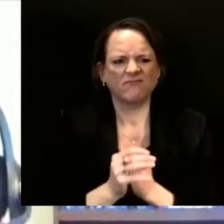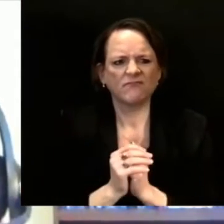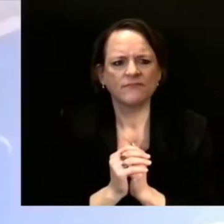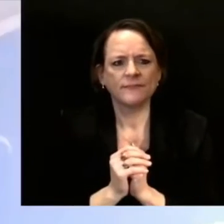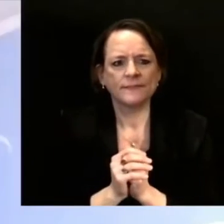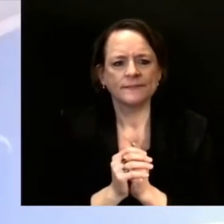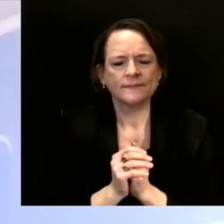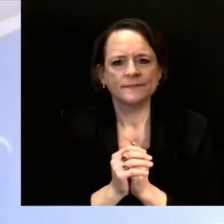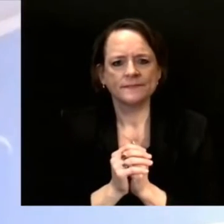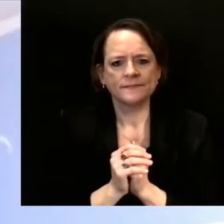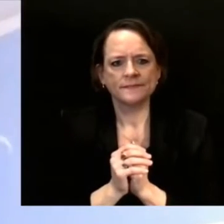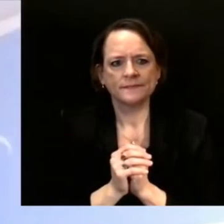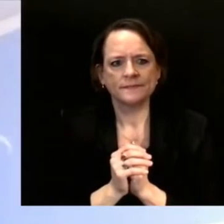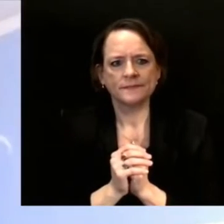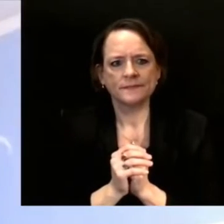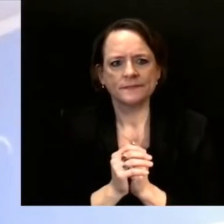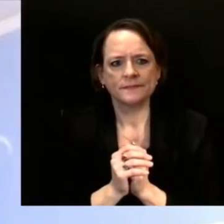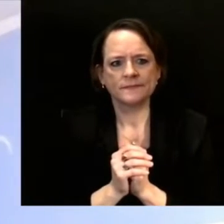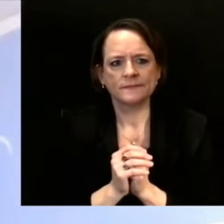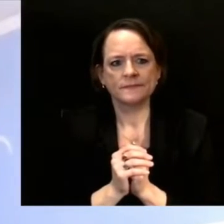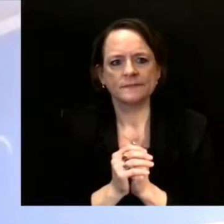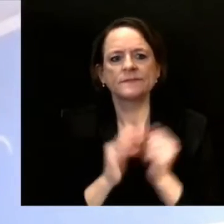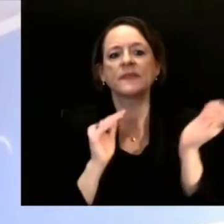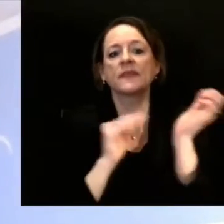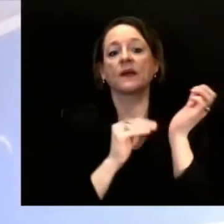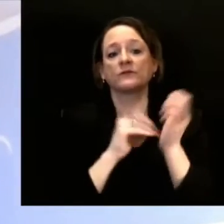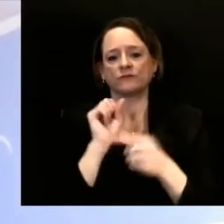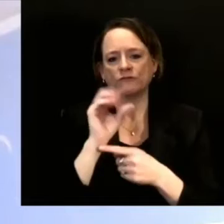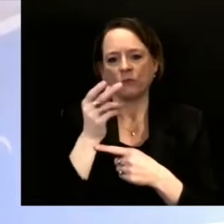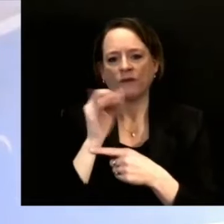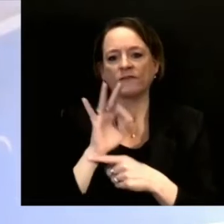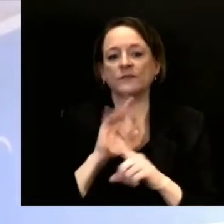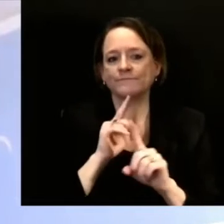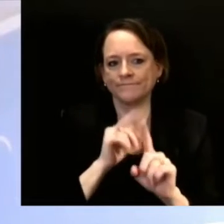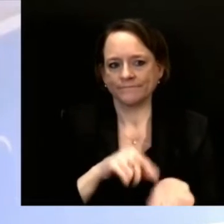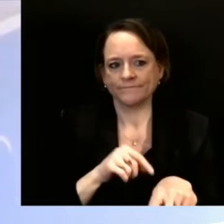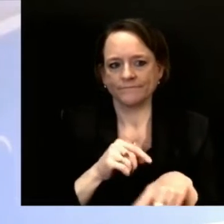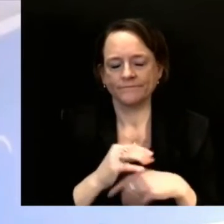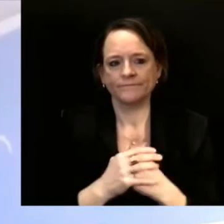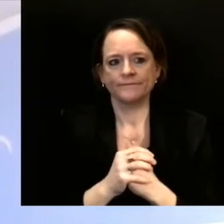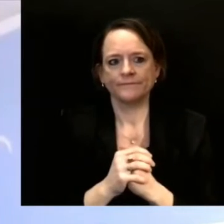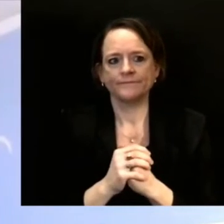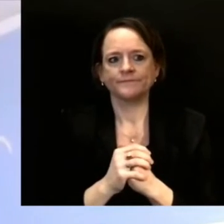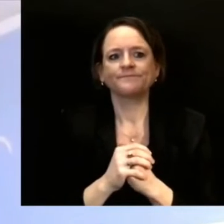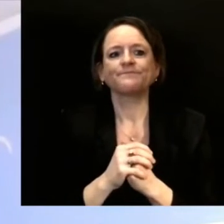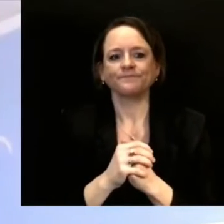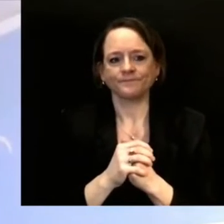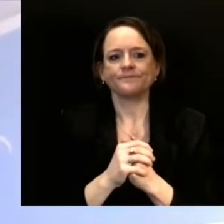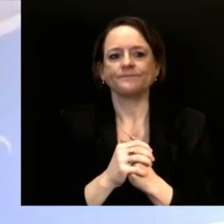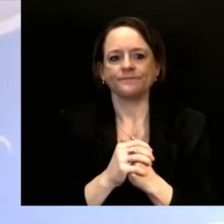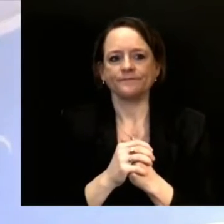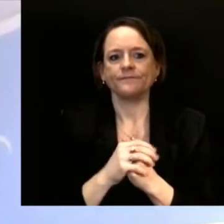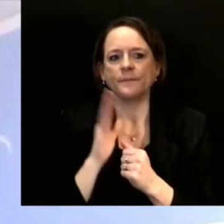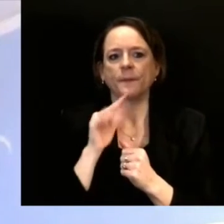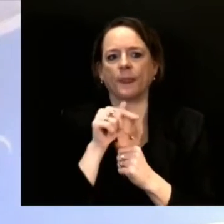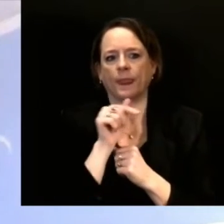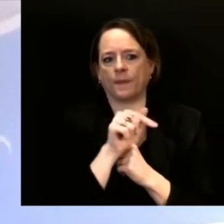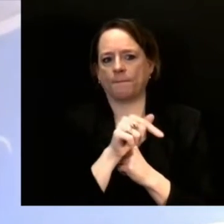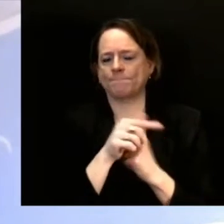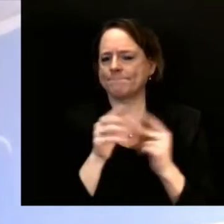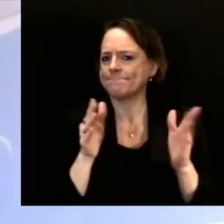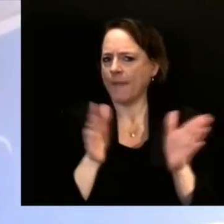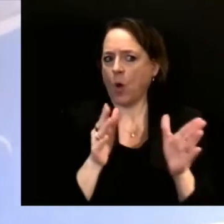Sure. And so just to reiterate, this is a quite a small group, but an important group to note. This is for biosecurity